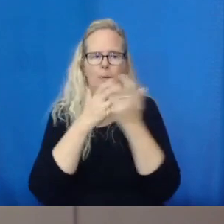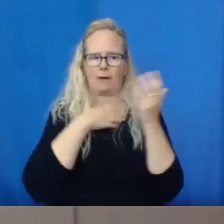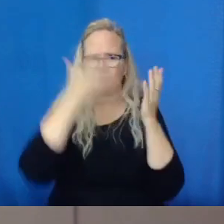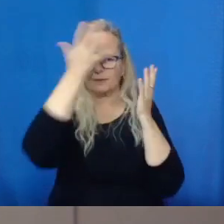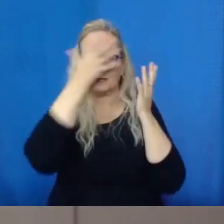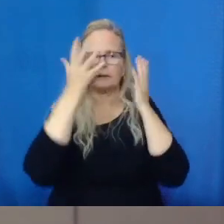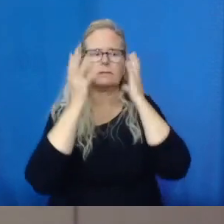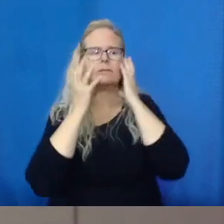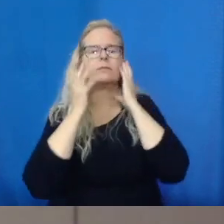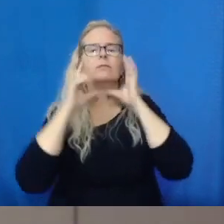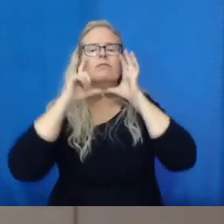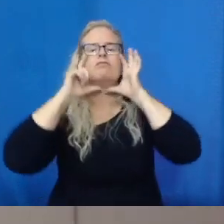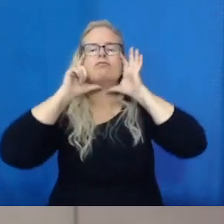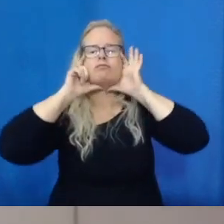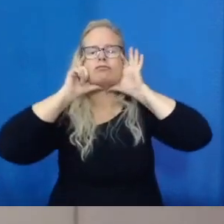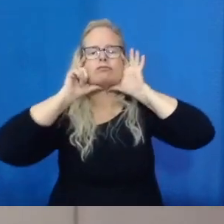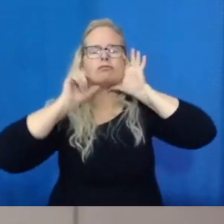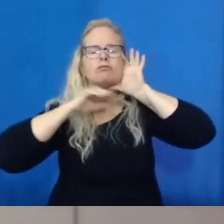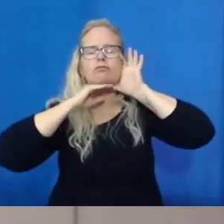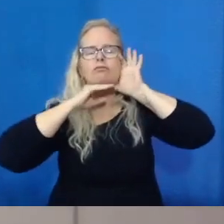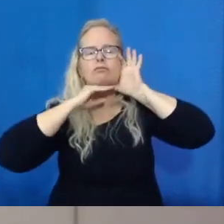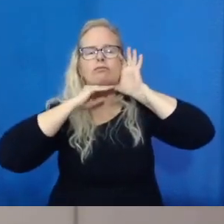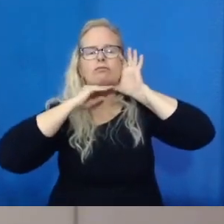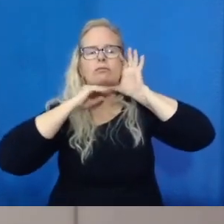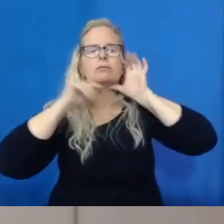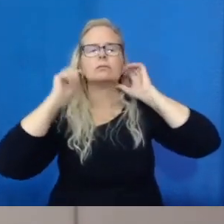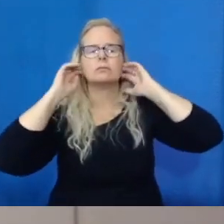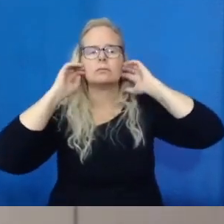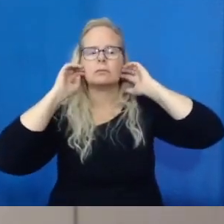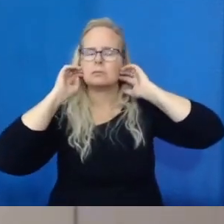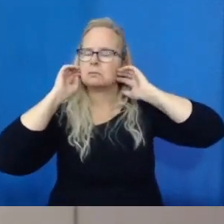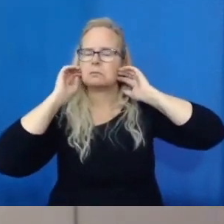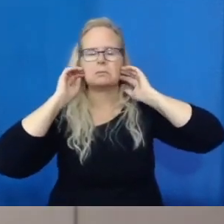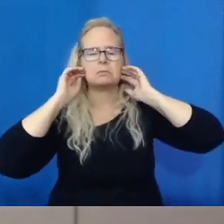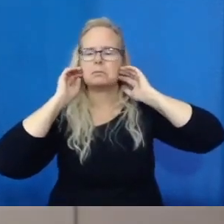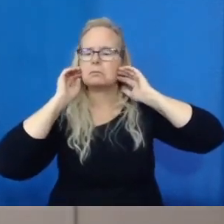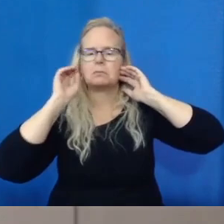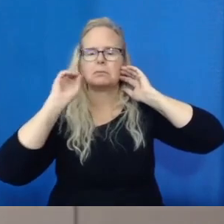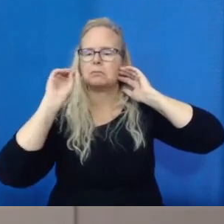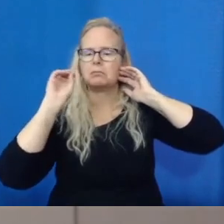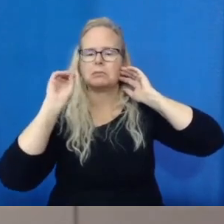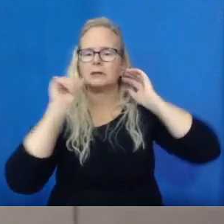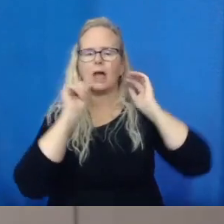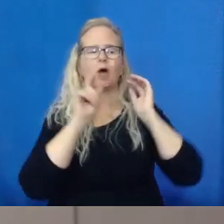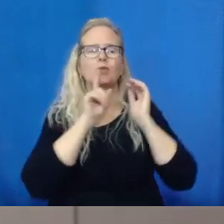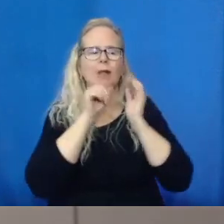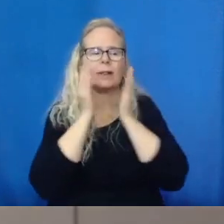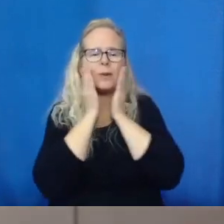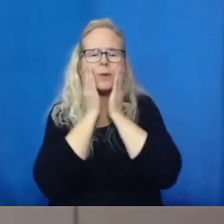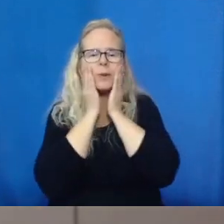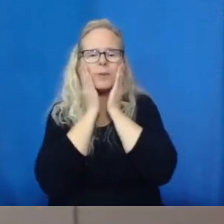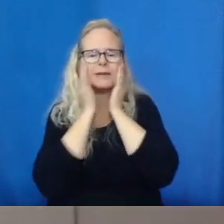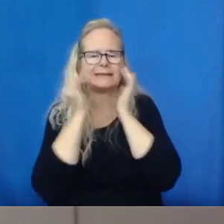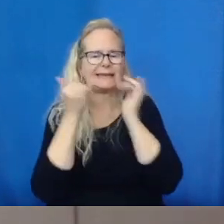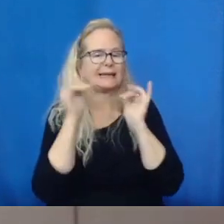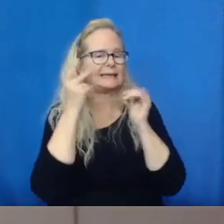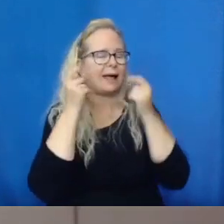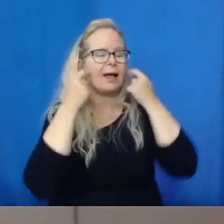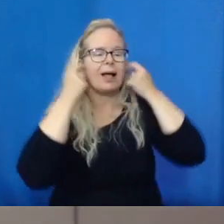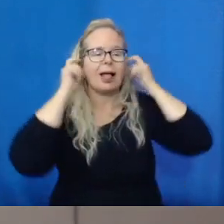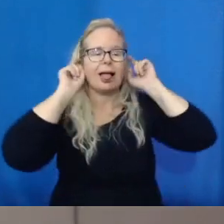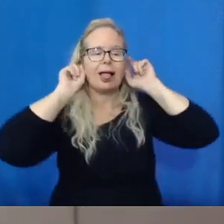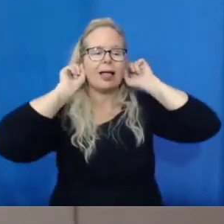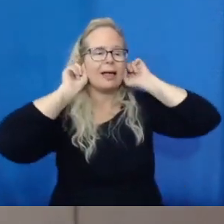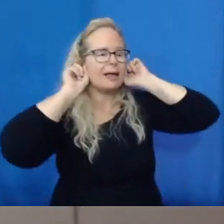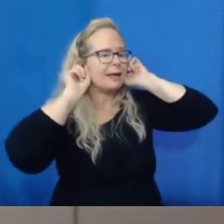because of the ear loop design as Simon was explaining. So because of that, if I really blow out, I can feel